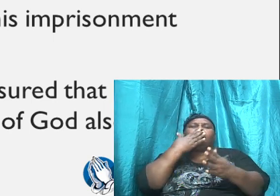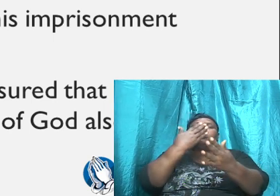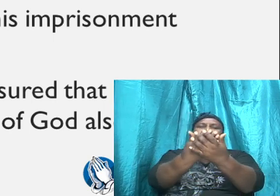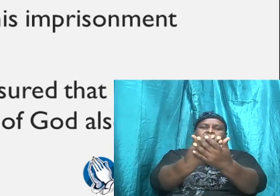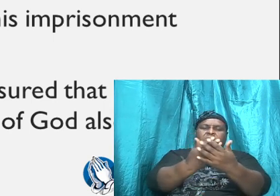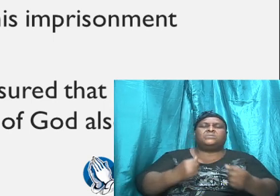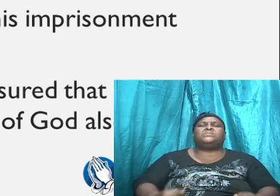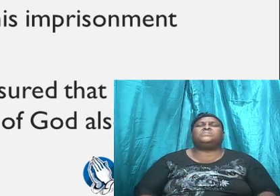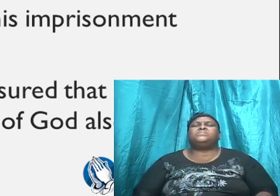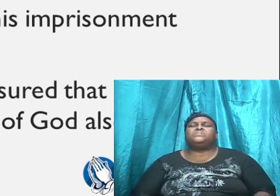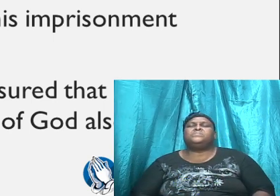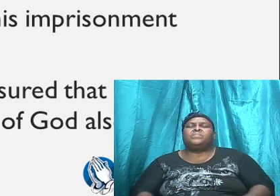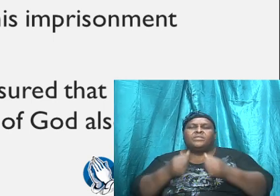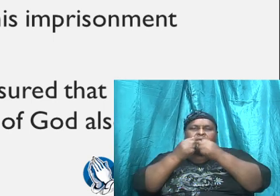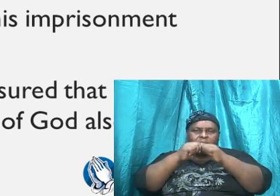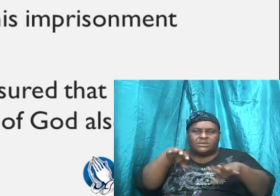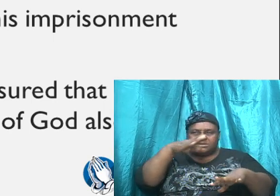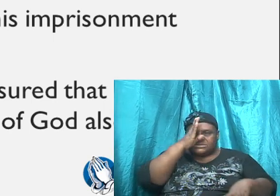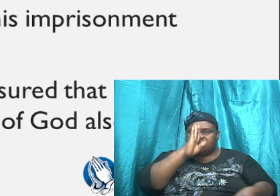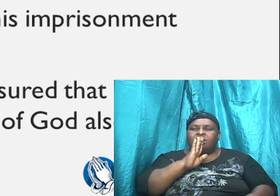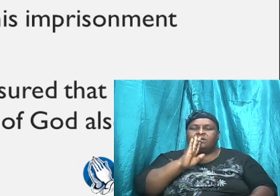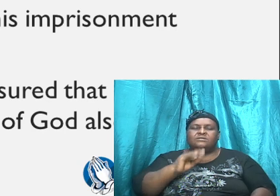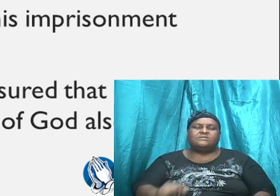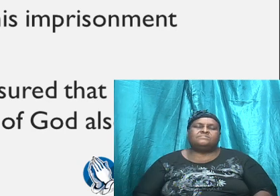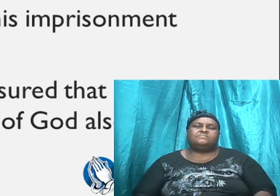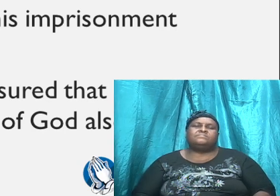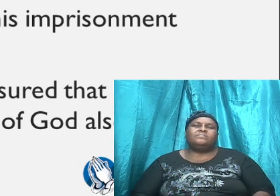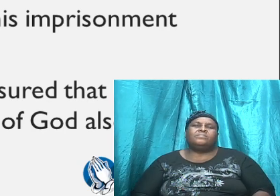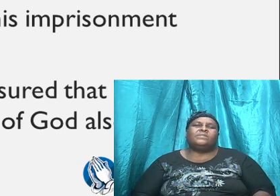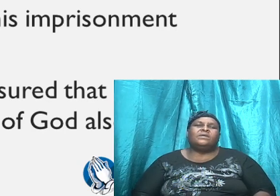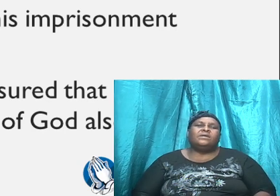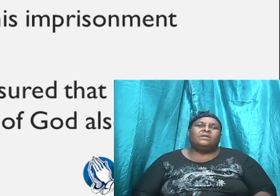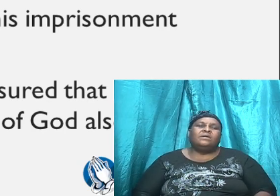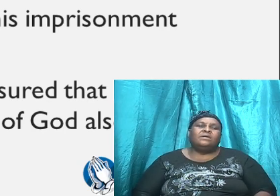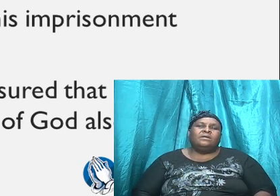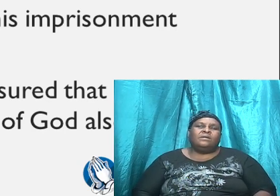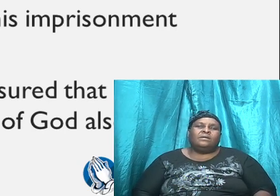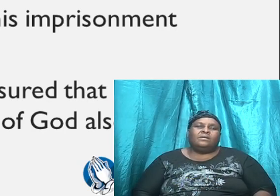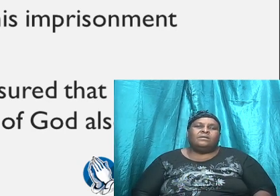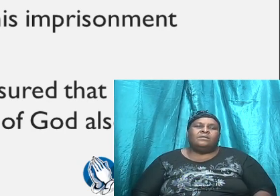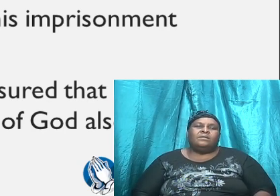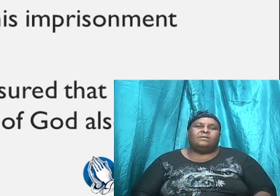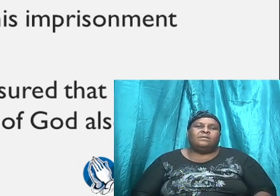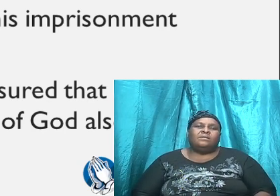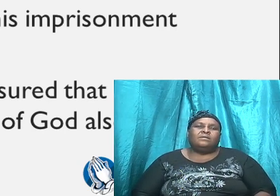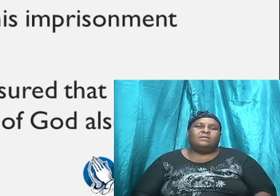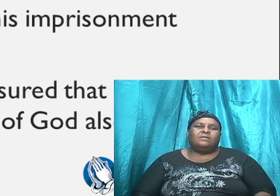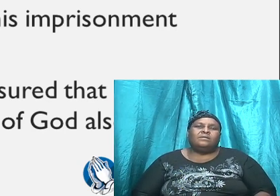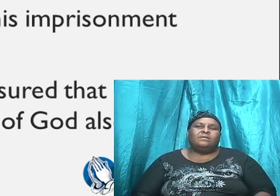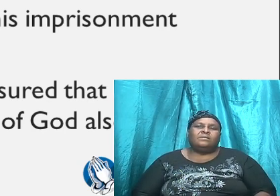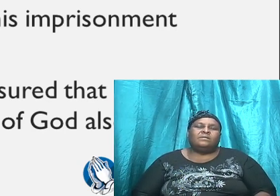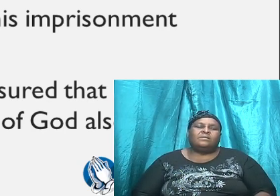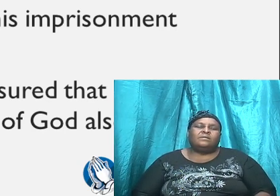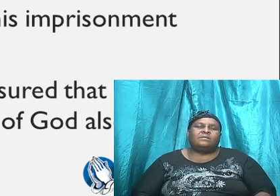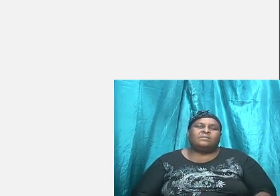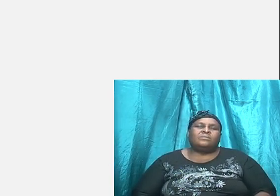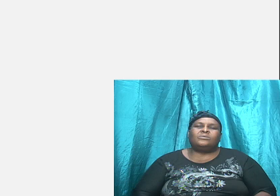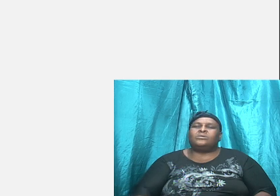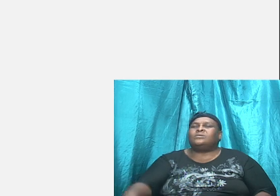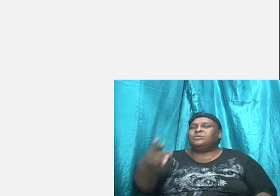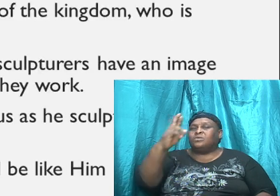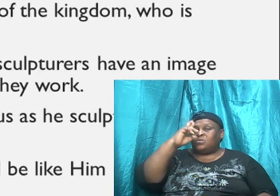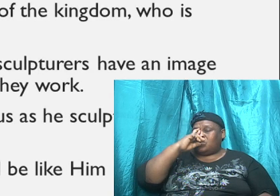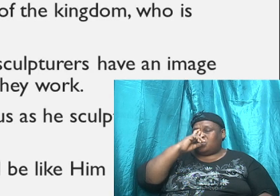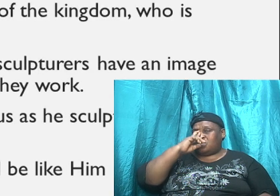Bless God. Amen. And so now we're going to look at in verse 29